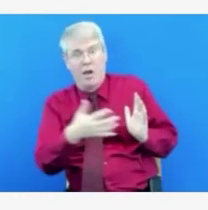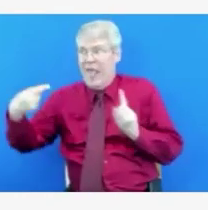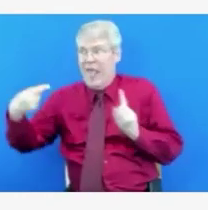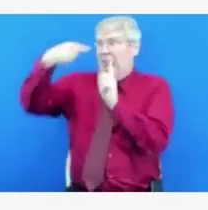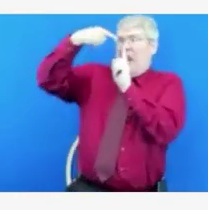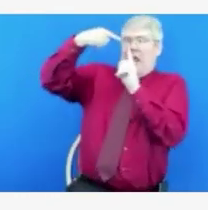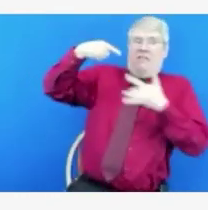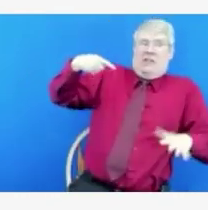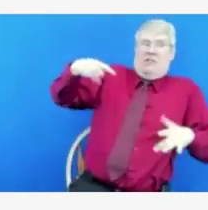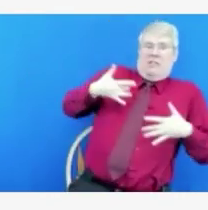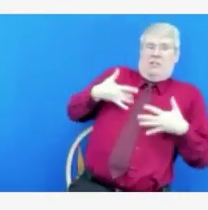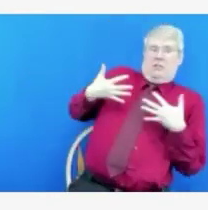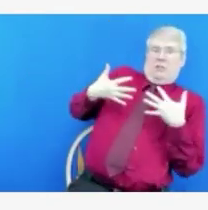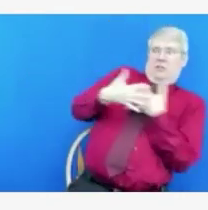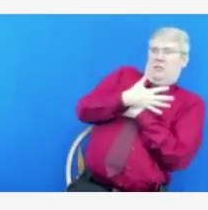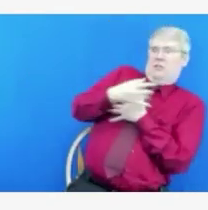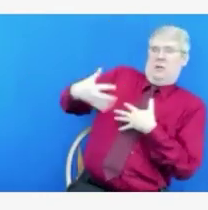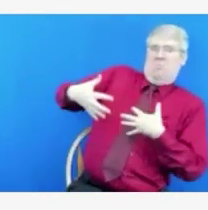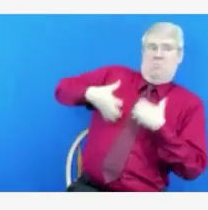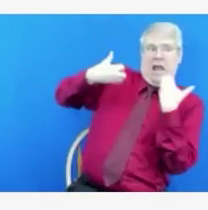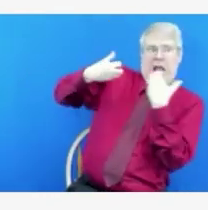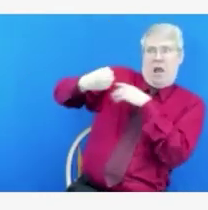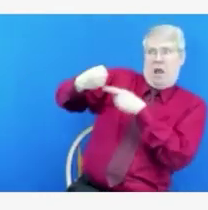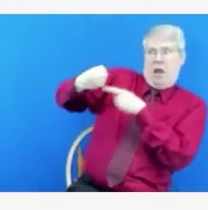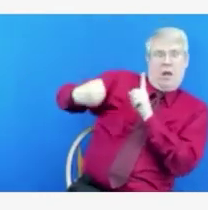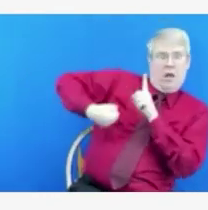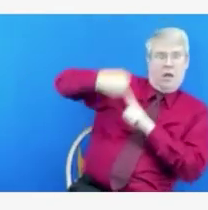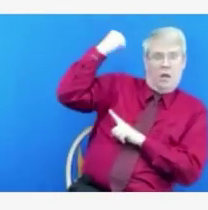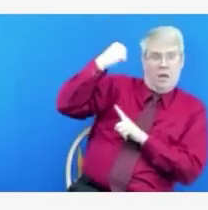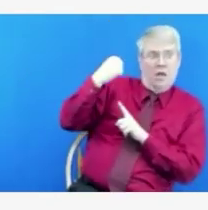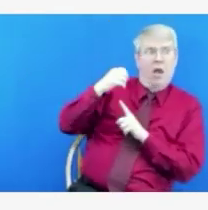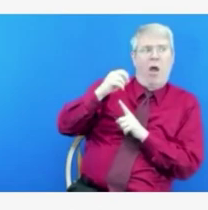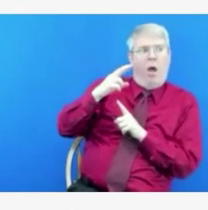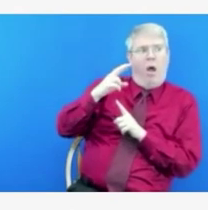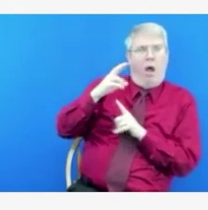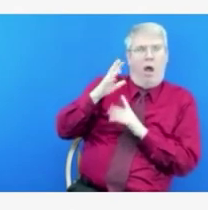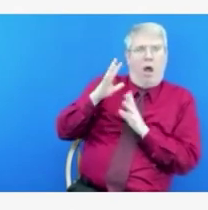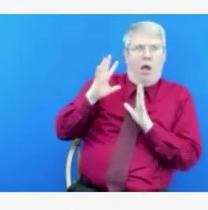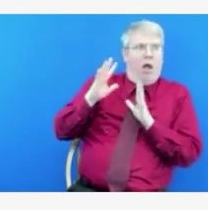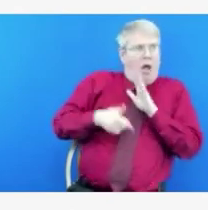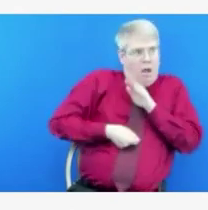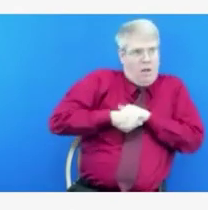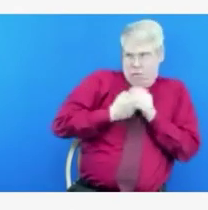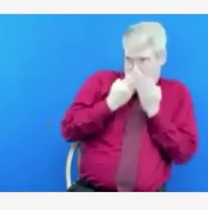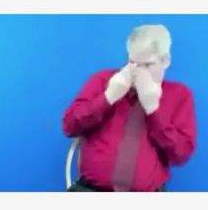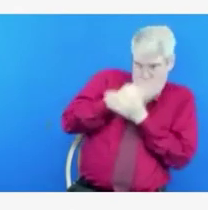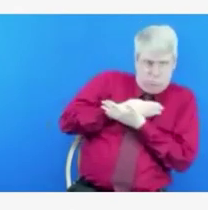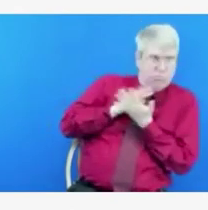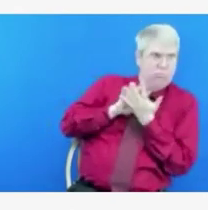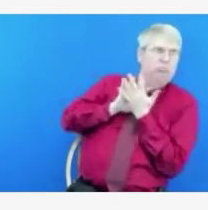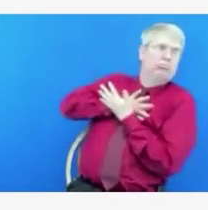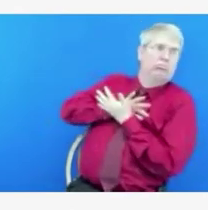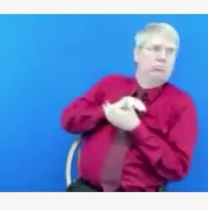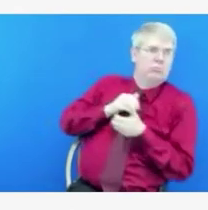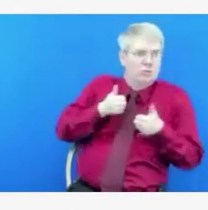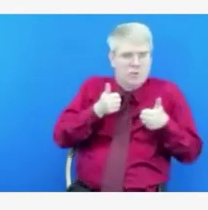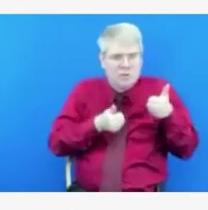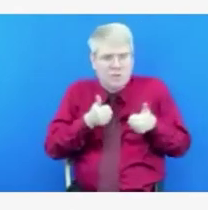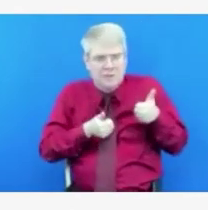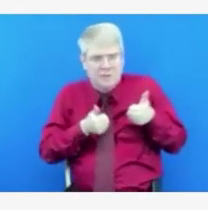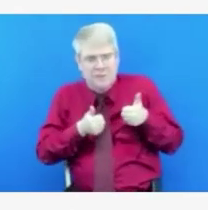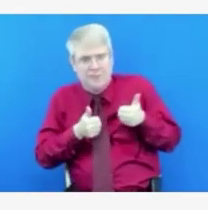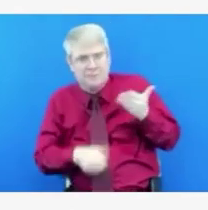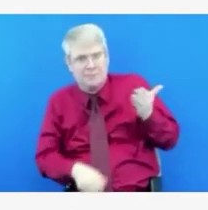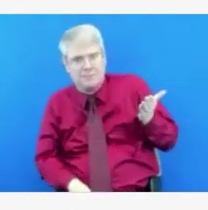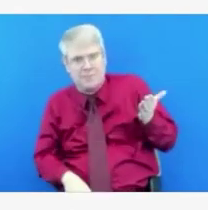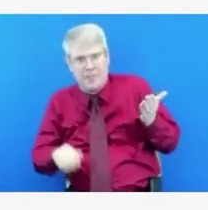Yeah, thanks, Elizabeth. I would say yes is the immediate answer to your question. You heard Dr. Nemerson mention it in the